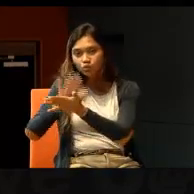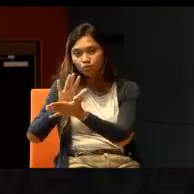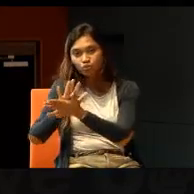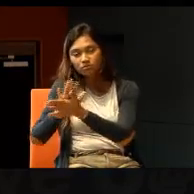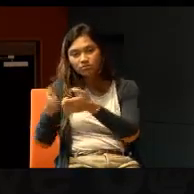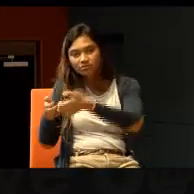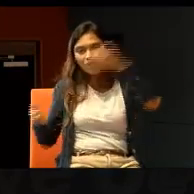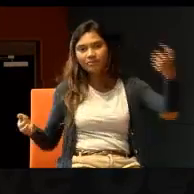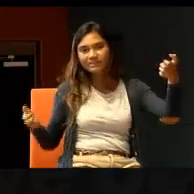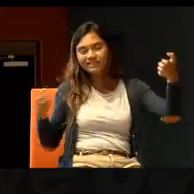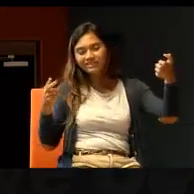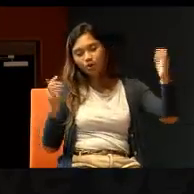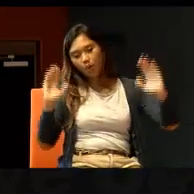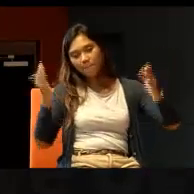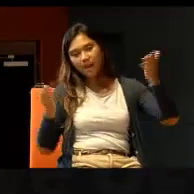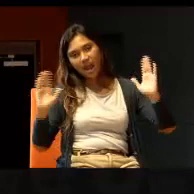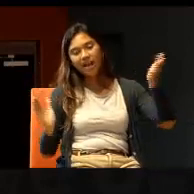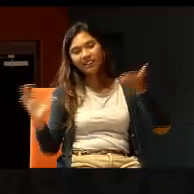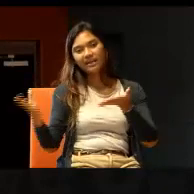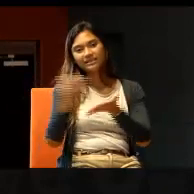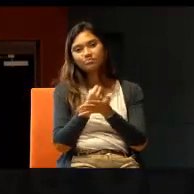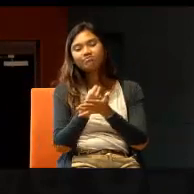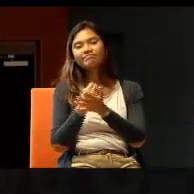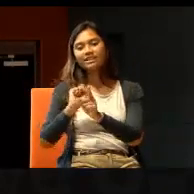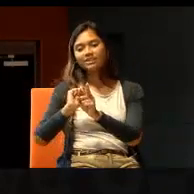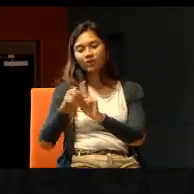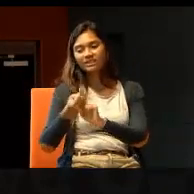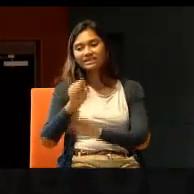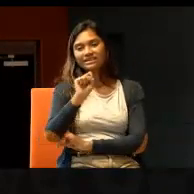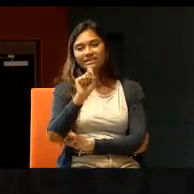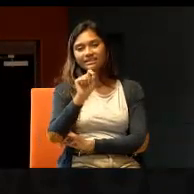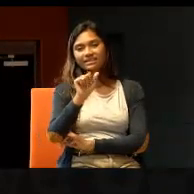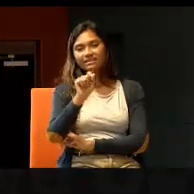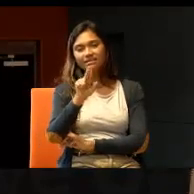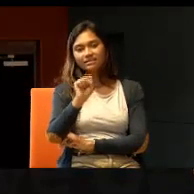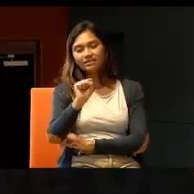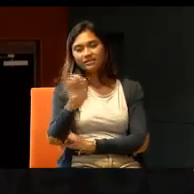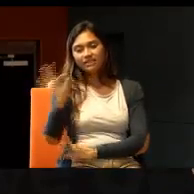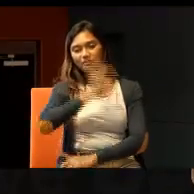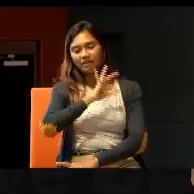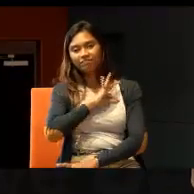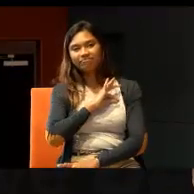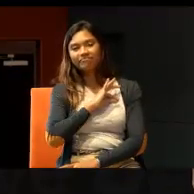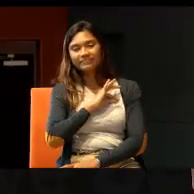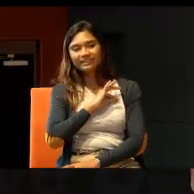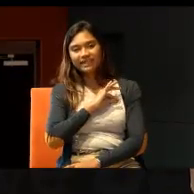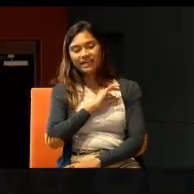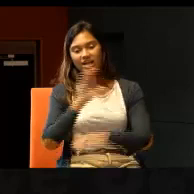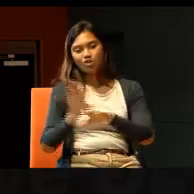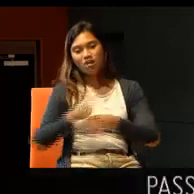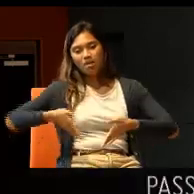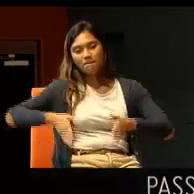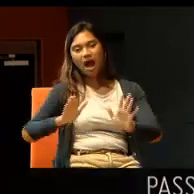when you look at the pay, the social status, the benefits, the career path, it is very, very wild.